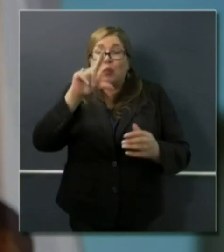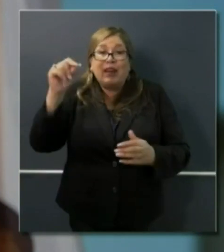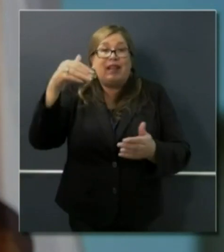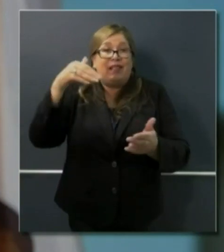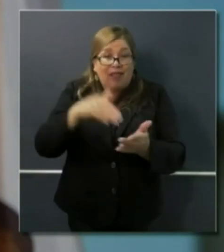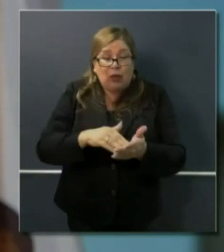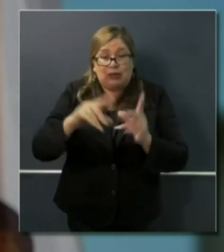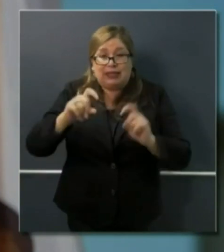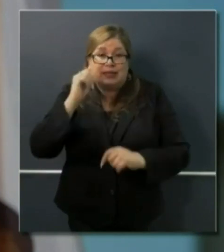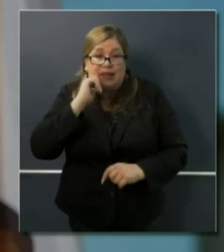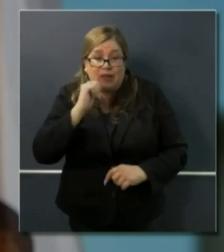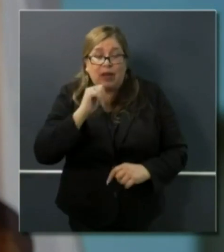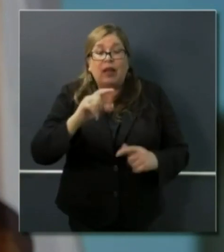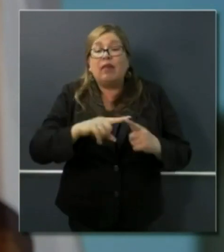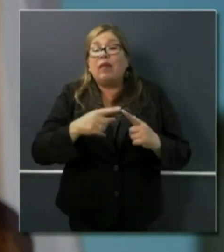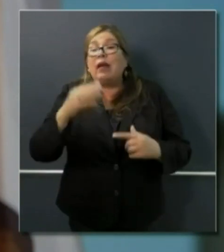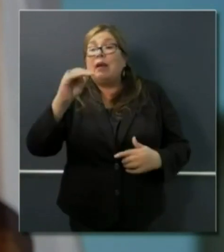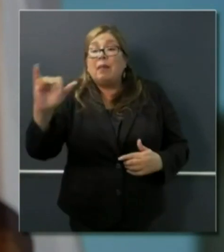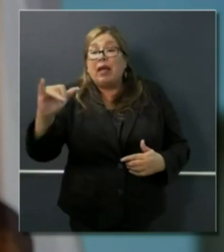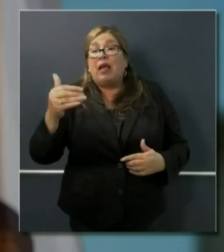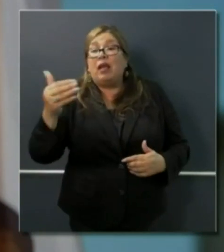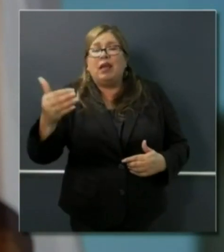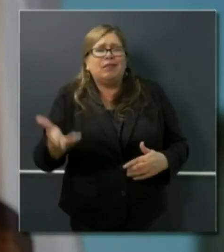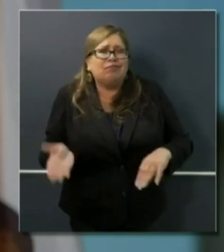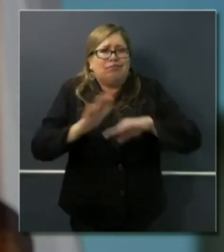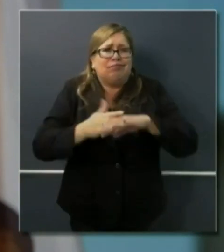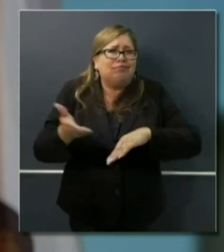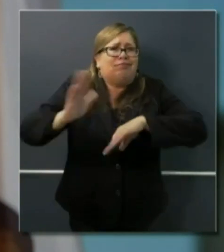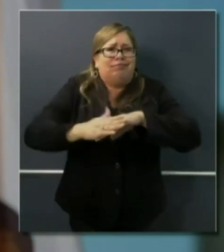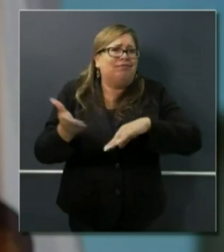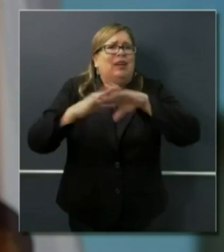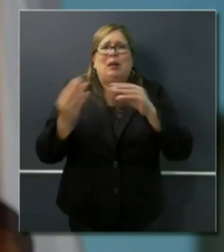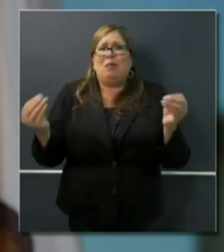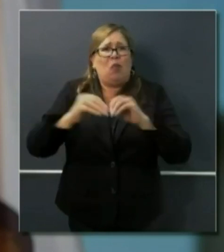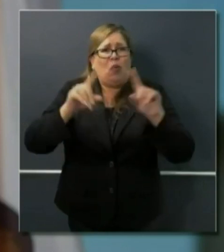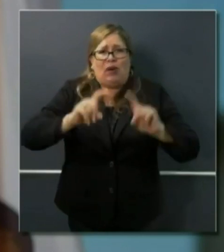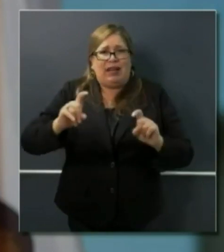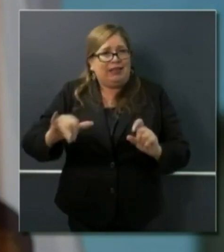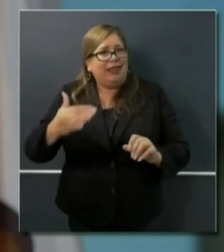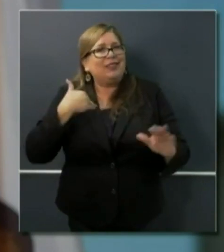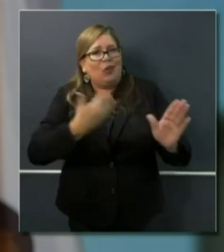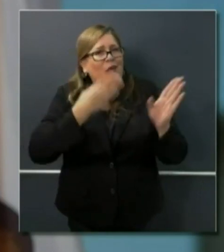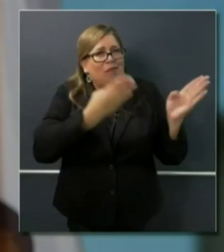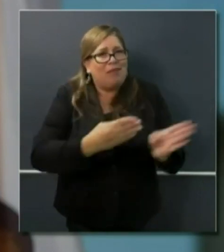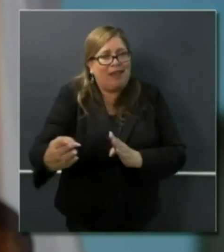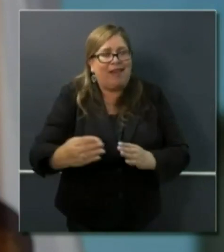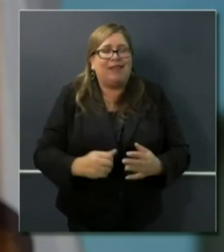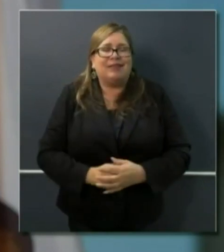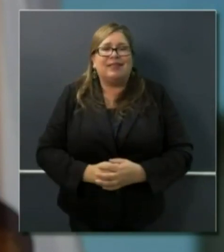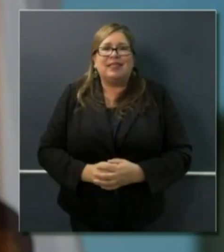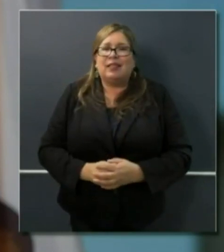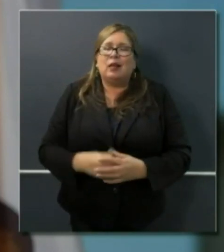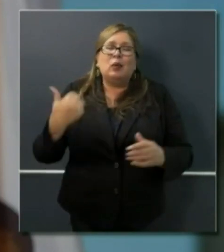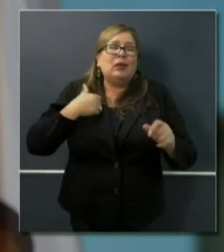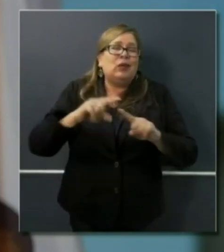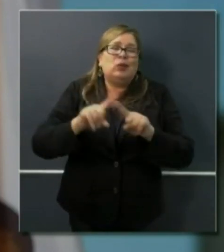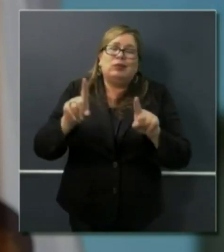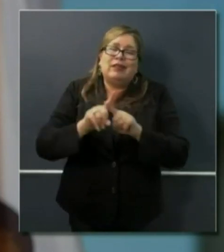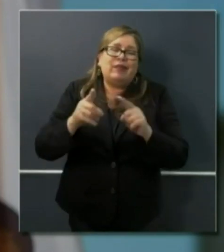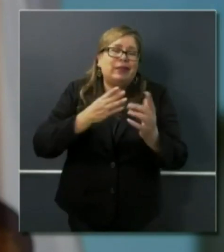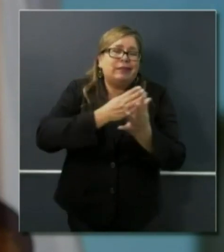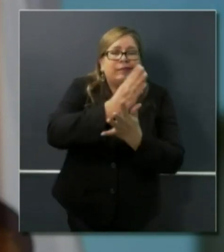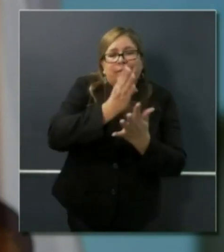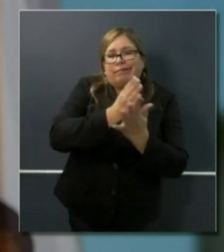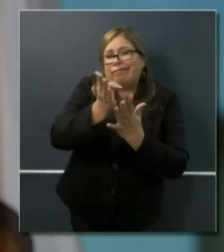from there into May and June. That is using the totality of strategies, not